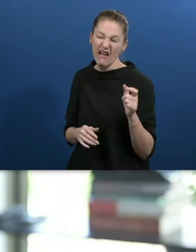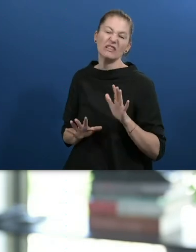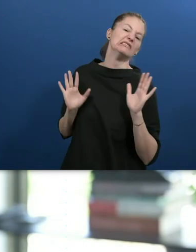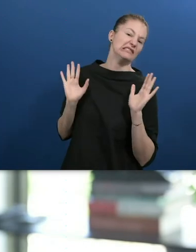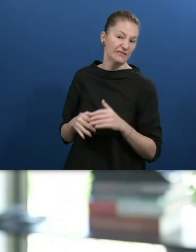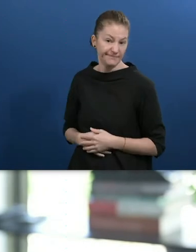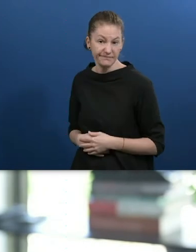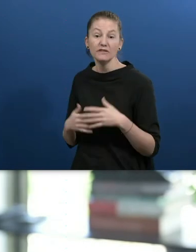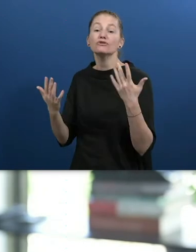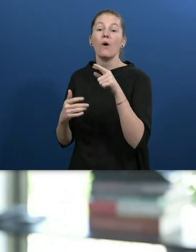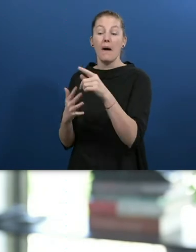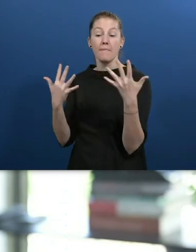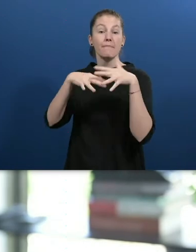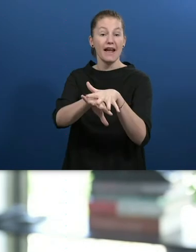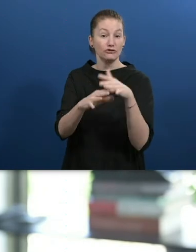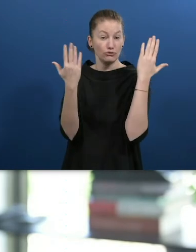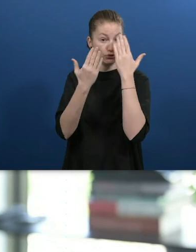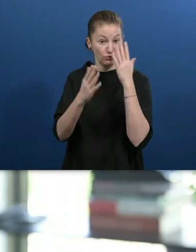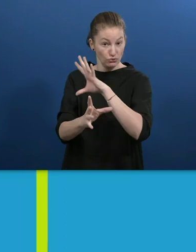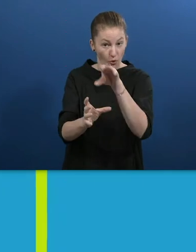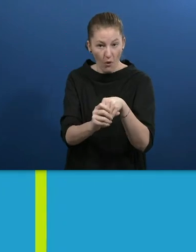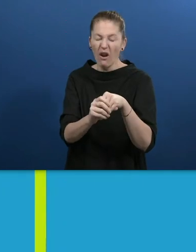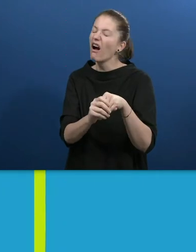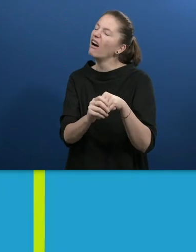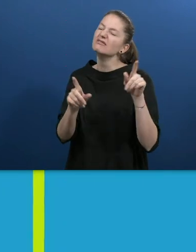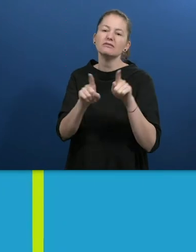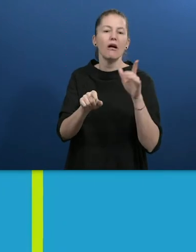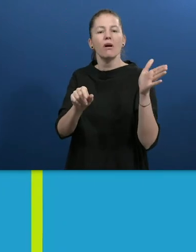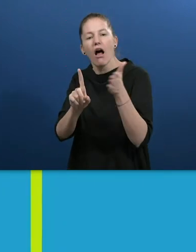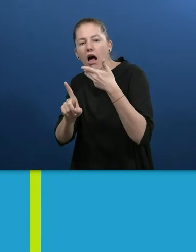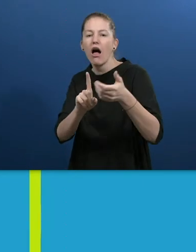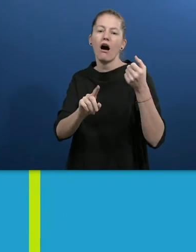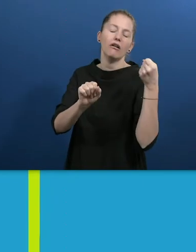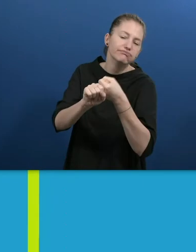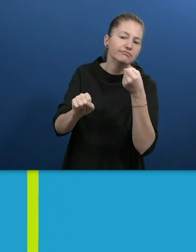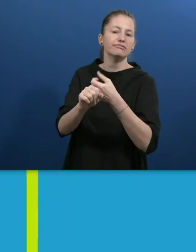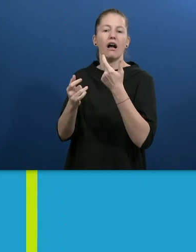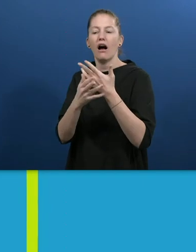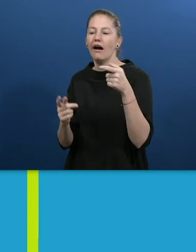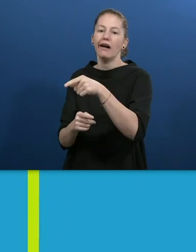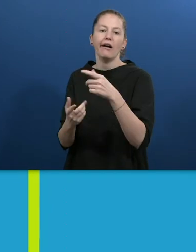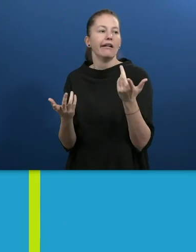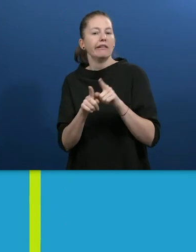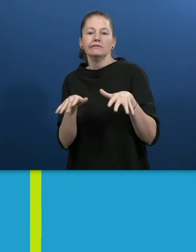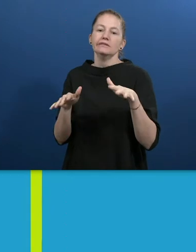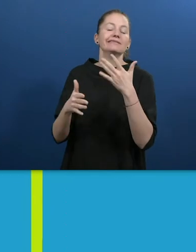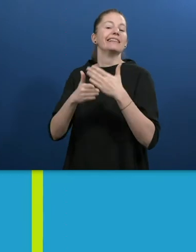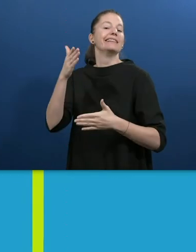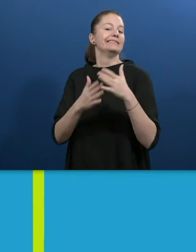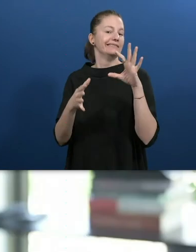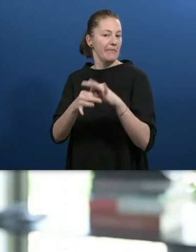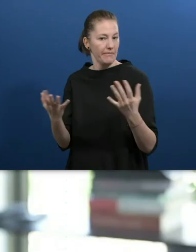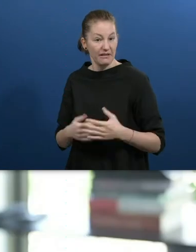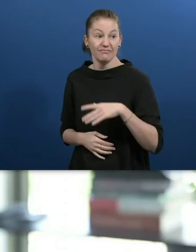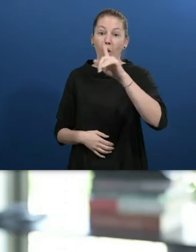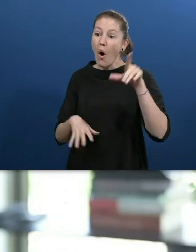faced a lot of bullying and a lot of stigma around his disability. Nobody really accepted him, had no friends,